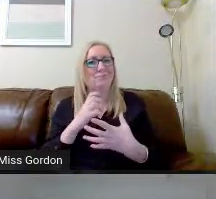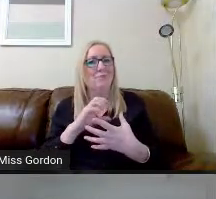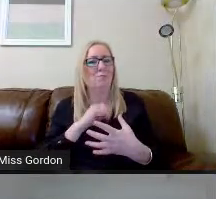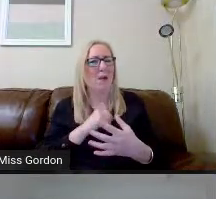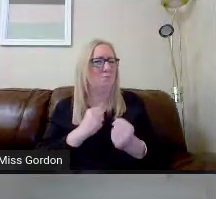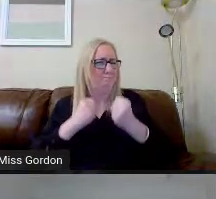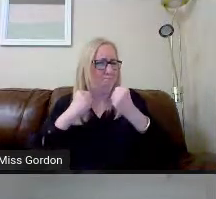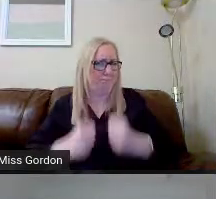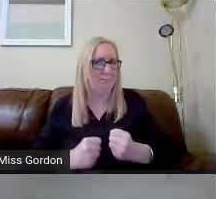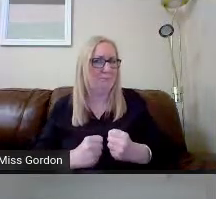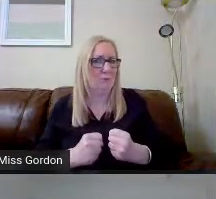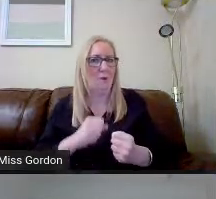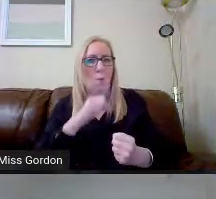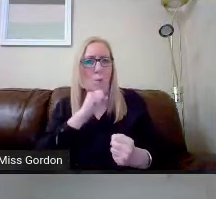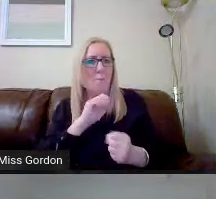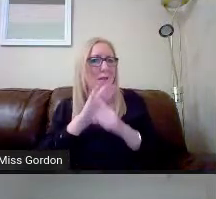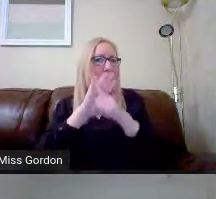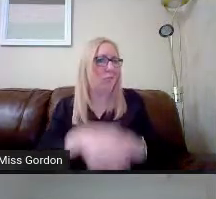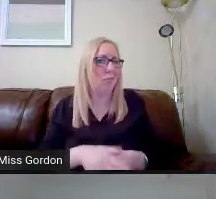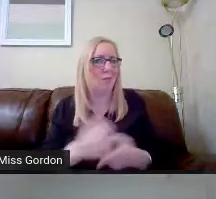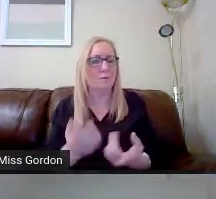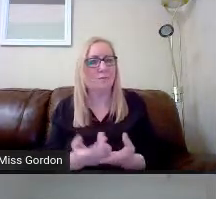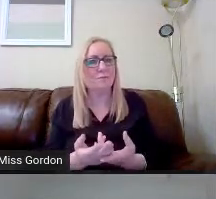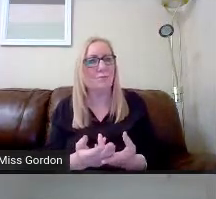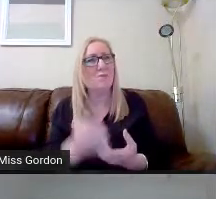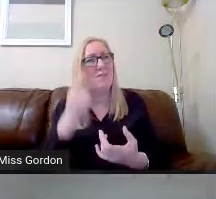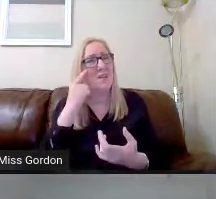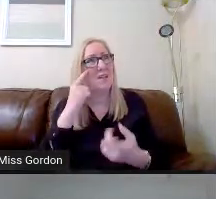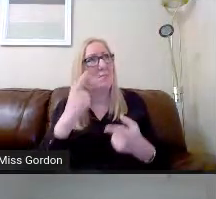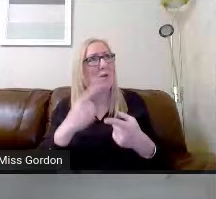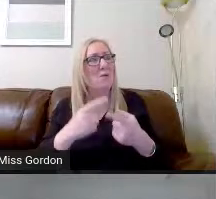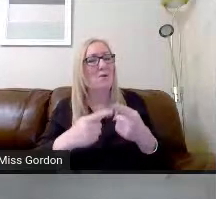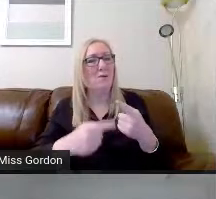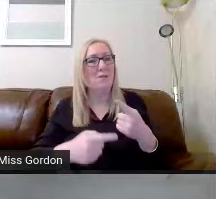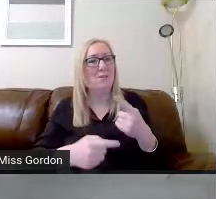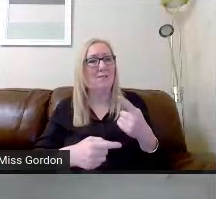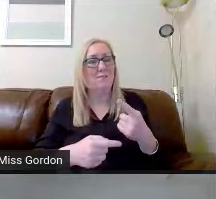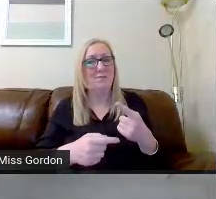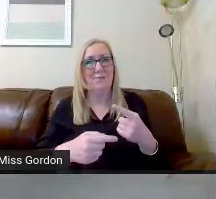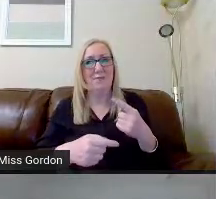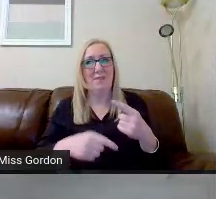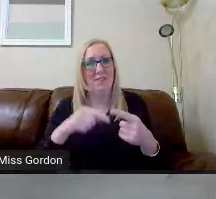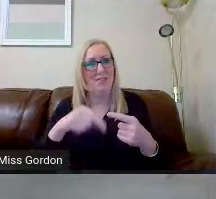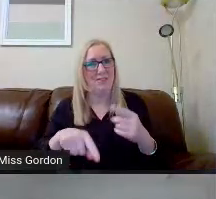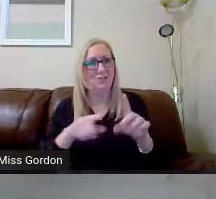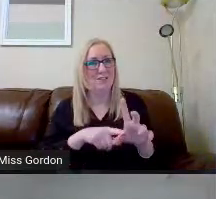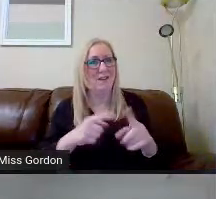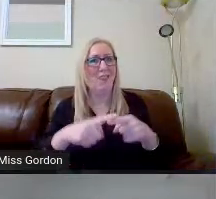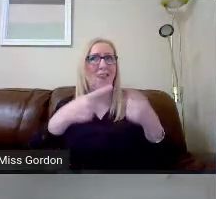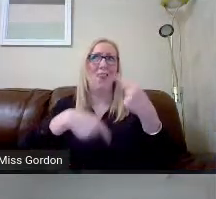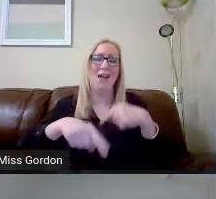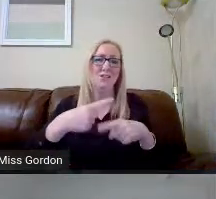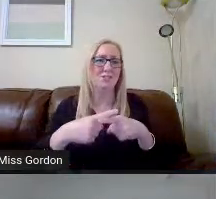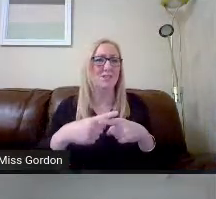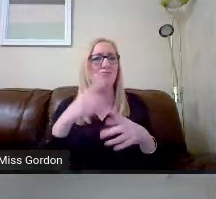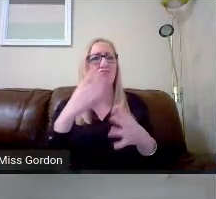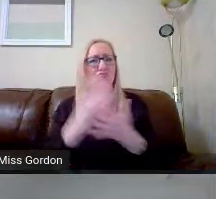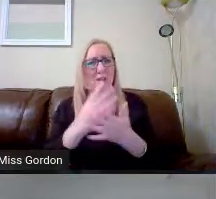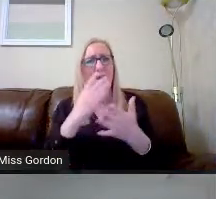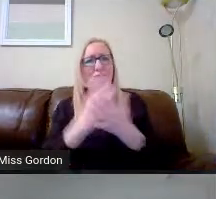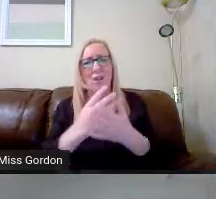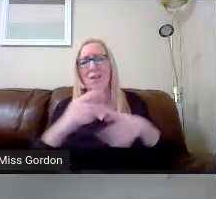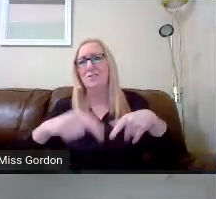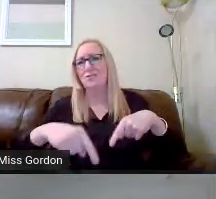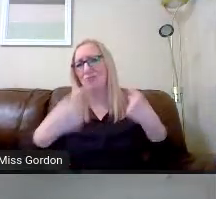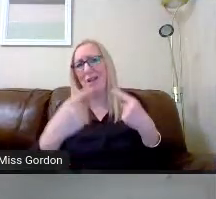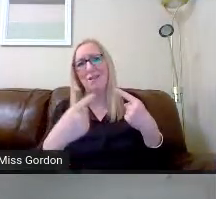When you take into account the last year that we've all had, which has been challenging to the extreme, and